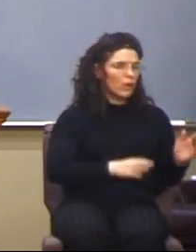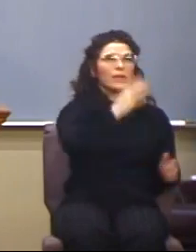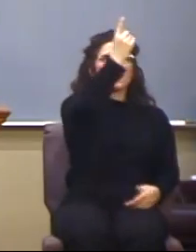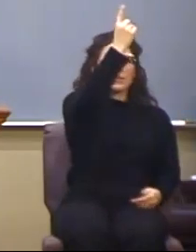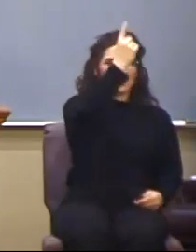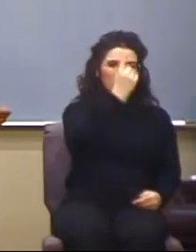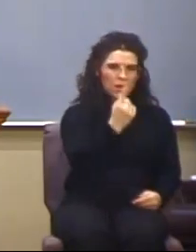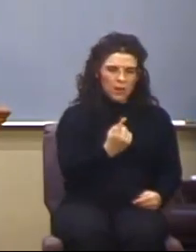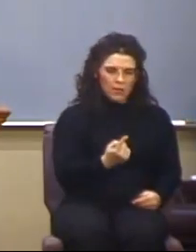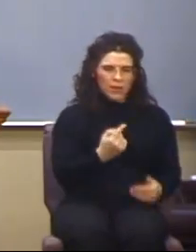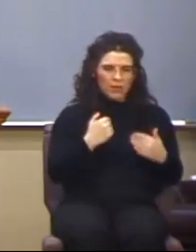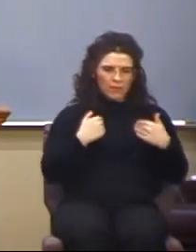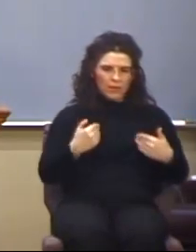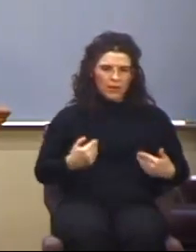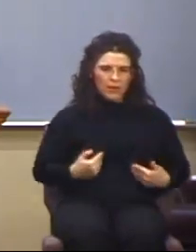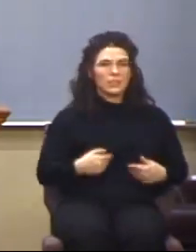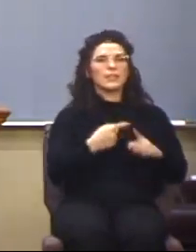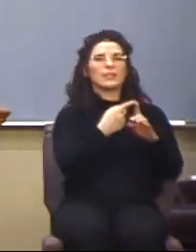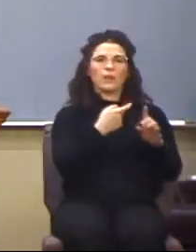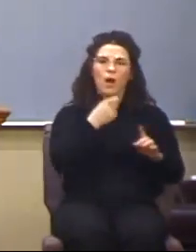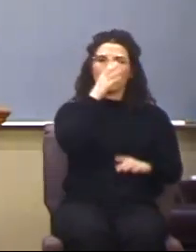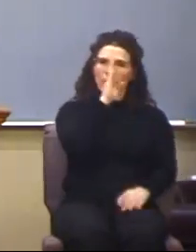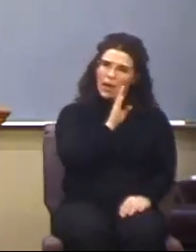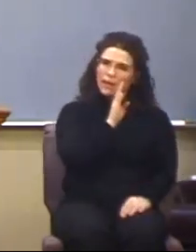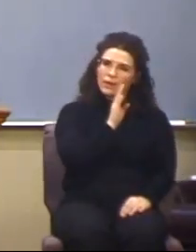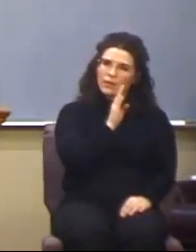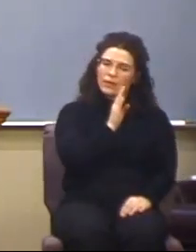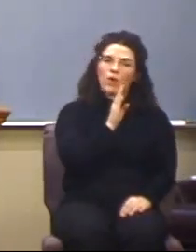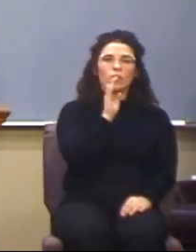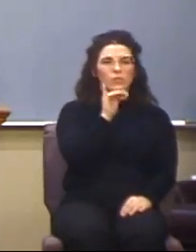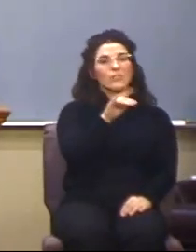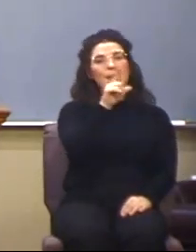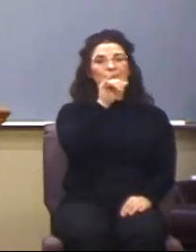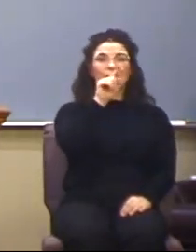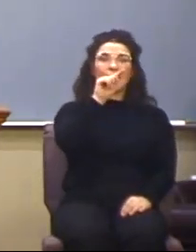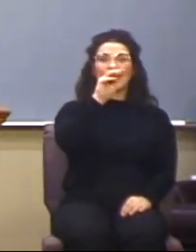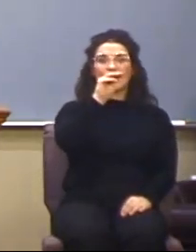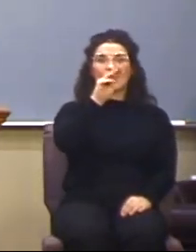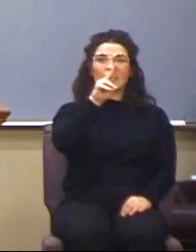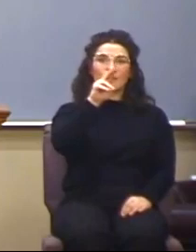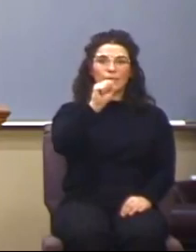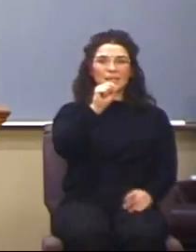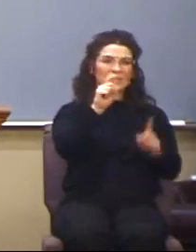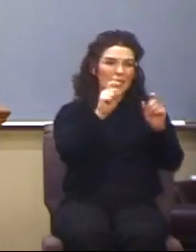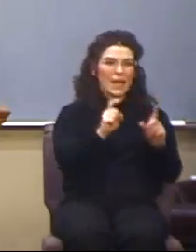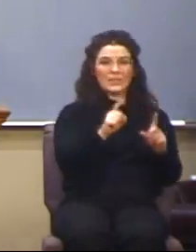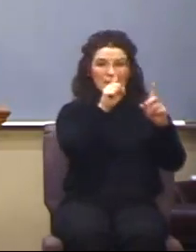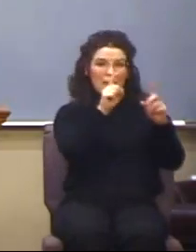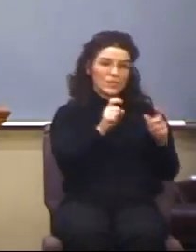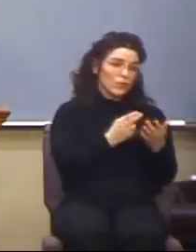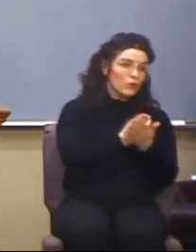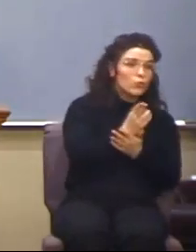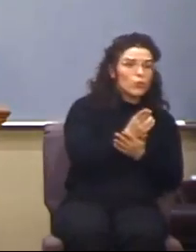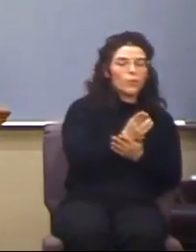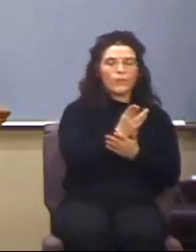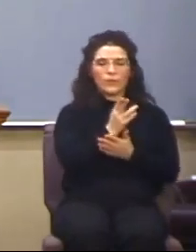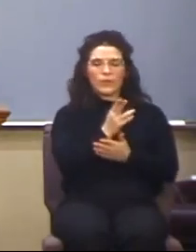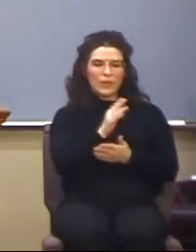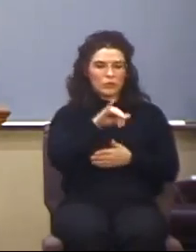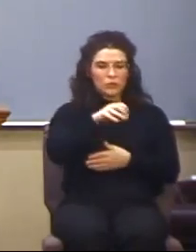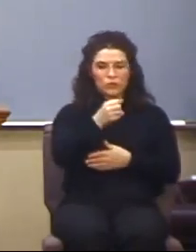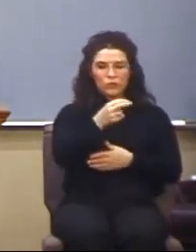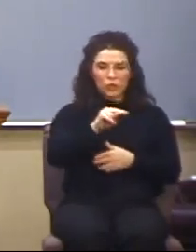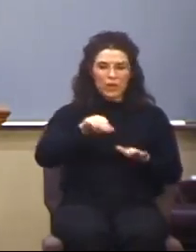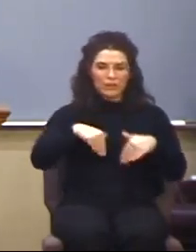flesh is of God. So, here's the litmus test. Here's the test of authenticity that John supplies for the members of the little